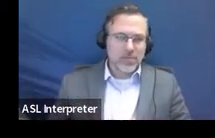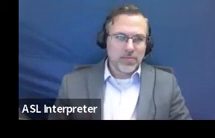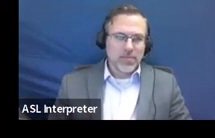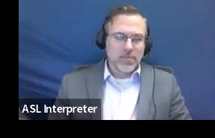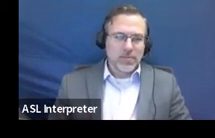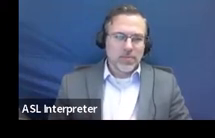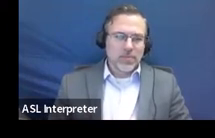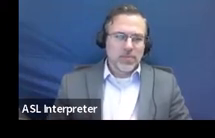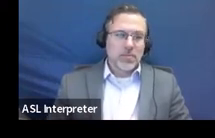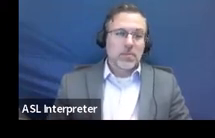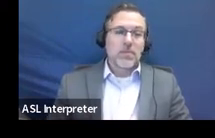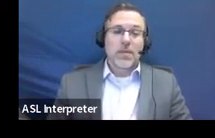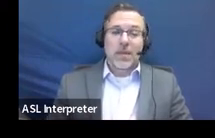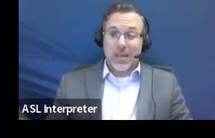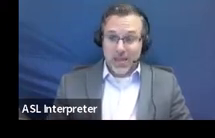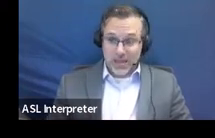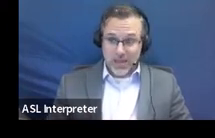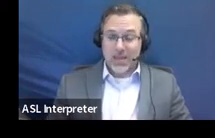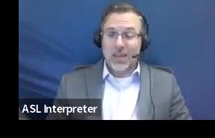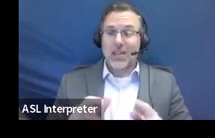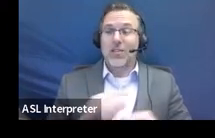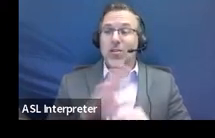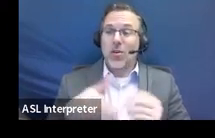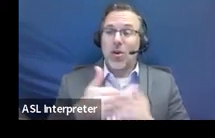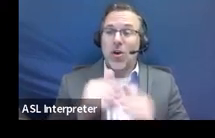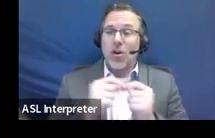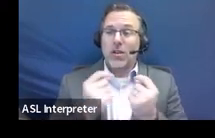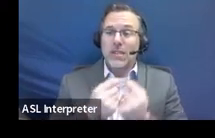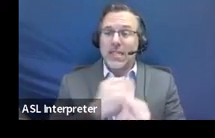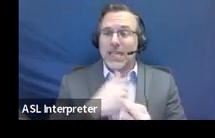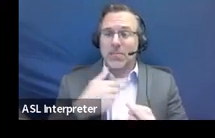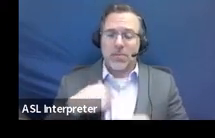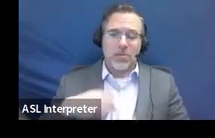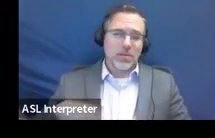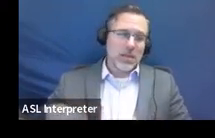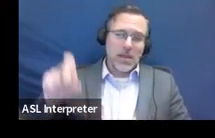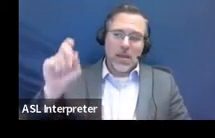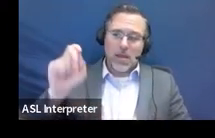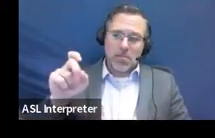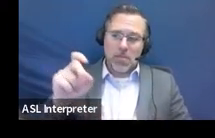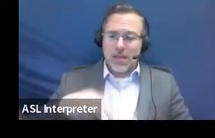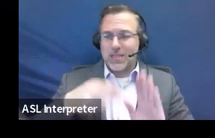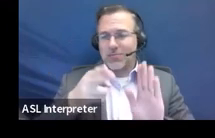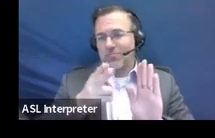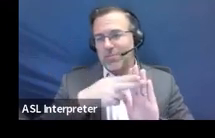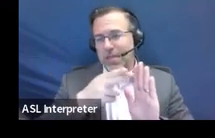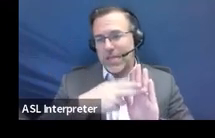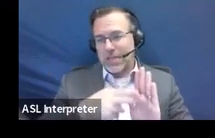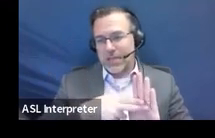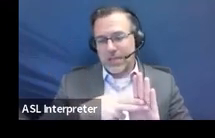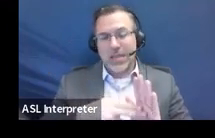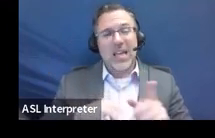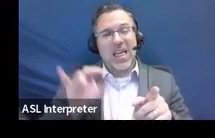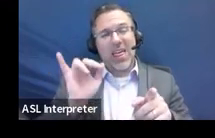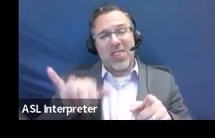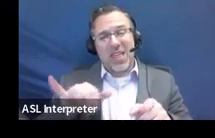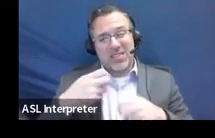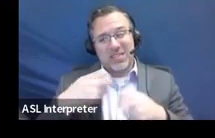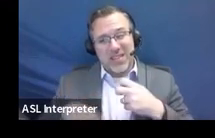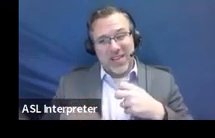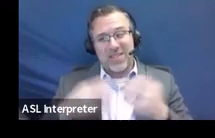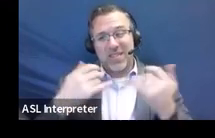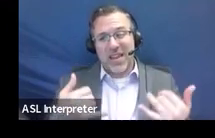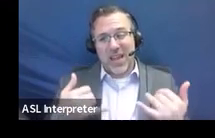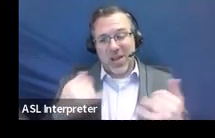And then the team members must sign this. And I know that this is a really tricky thing now, especially because